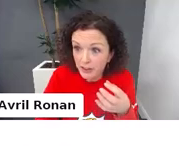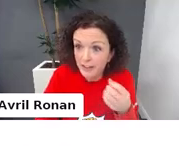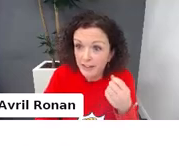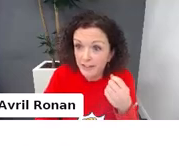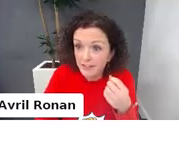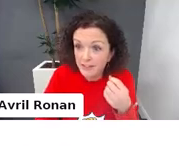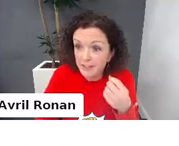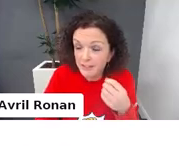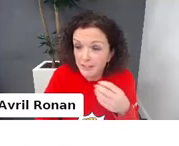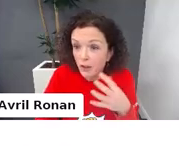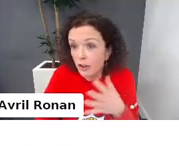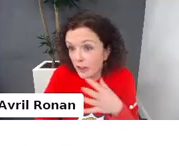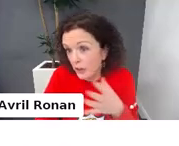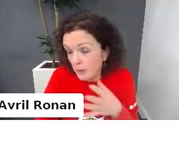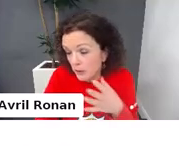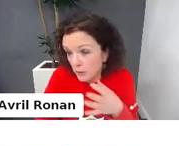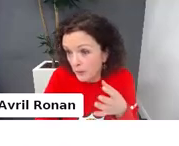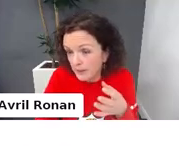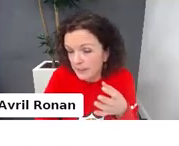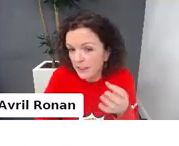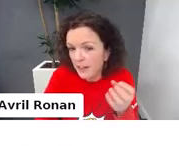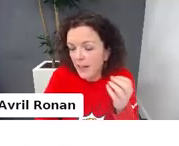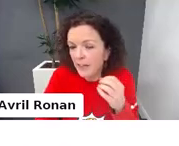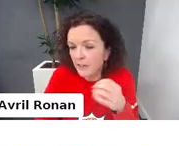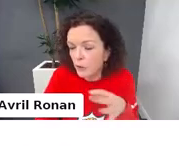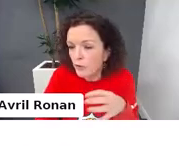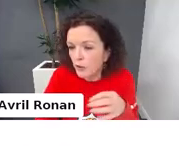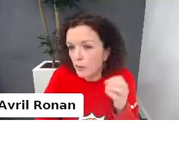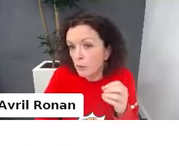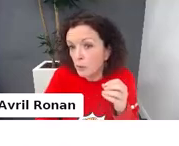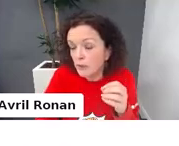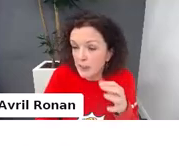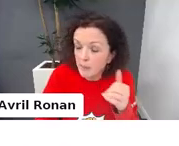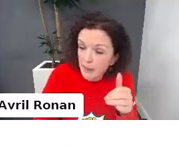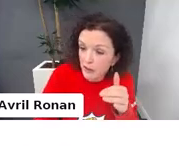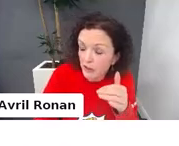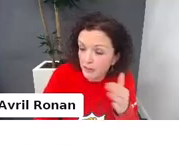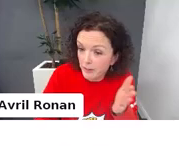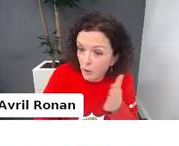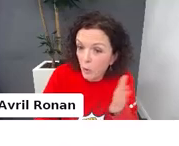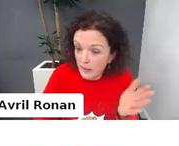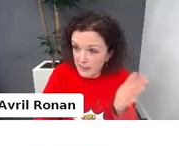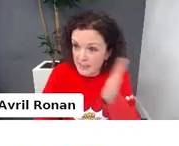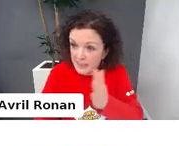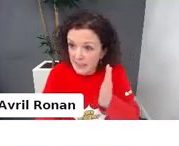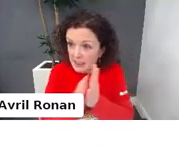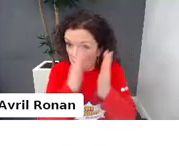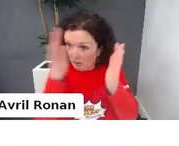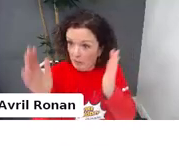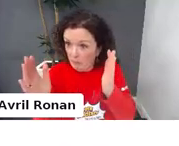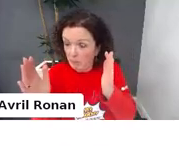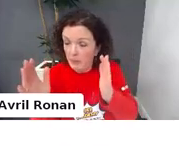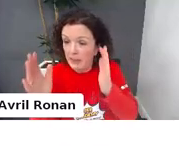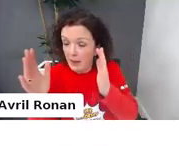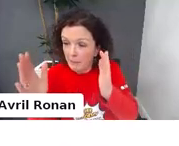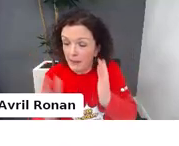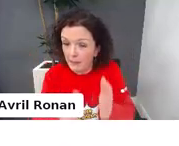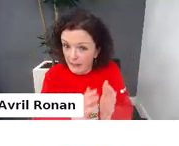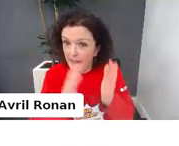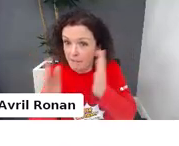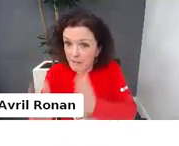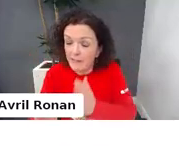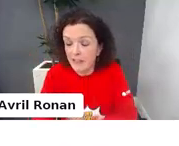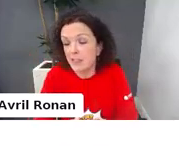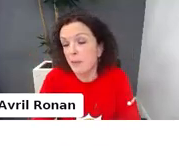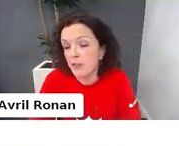better or neither better or worse. And their overall mood is better. Quite a distinct big gap